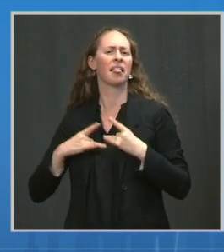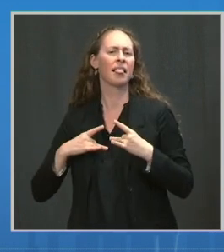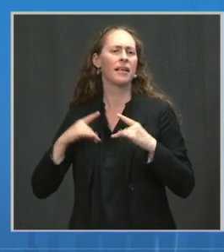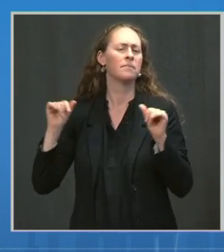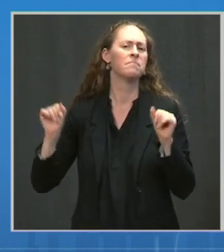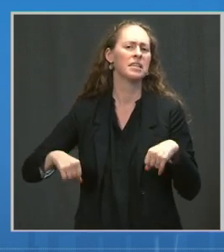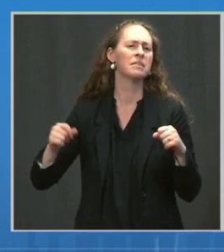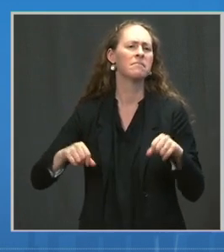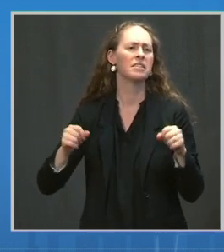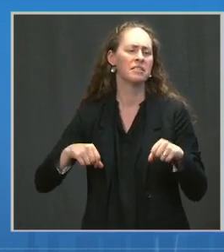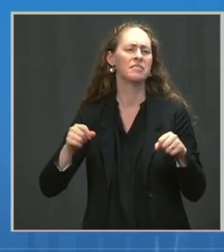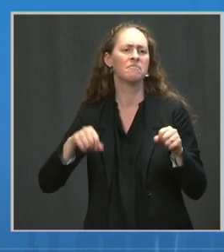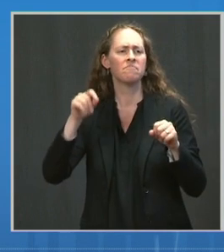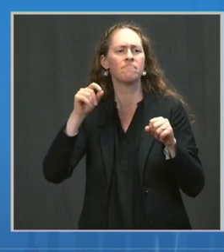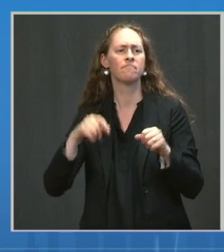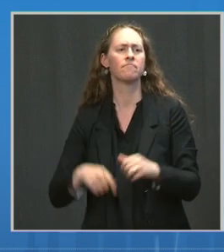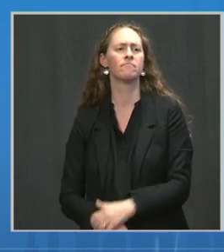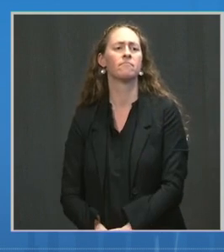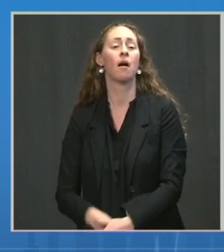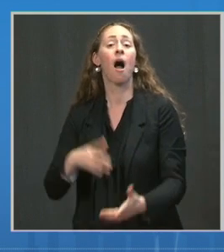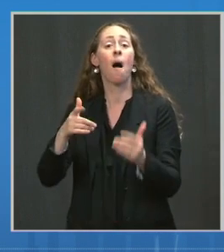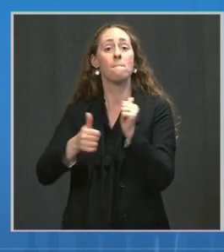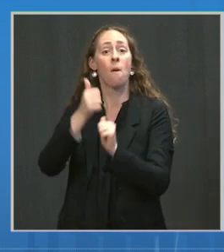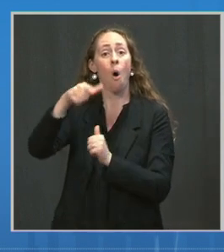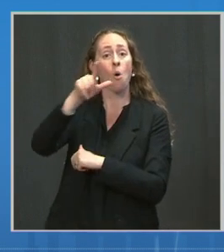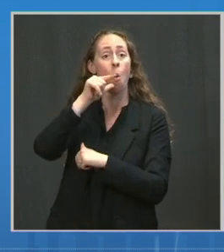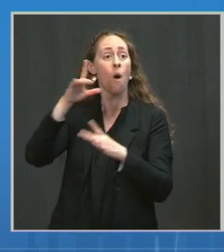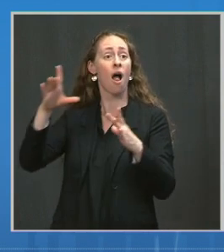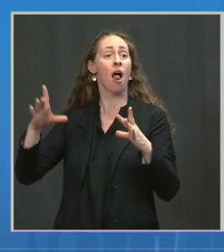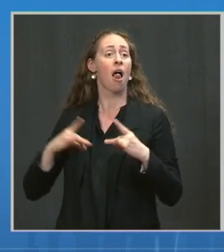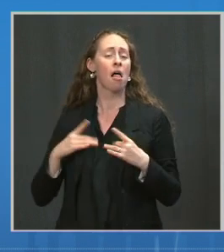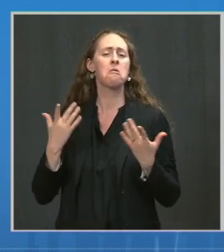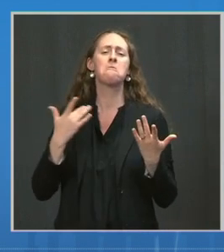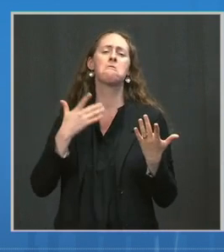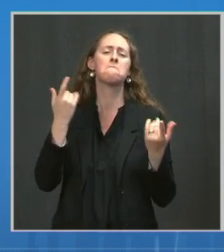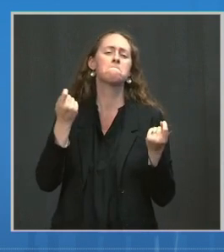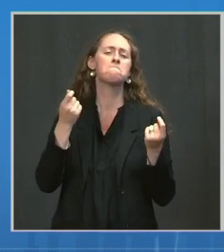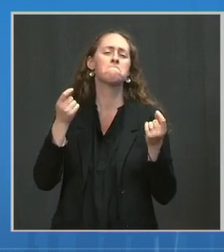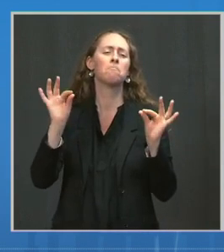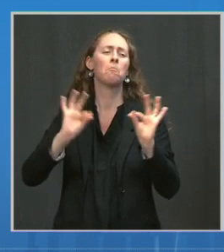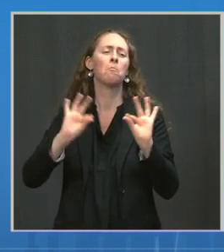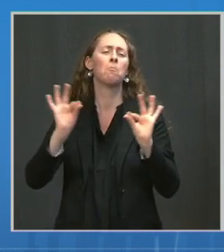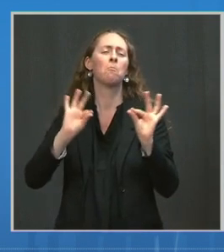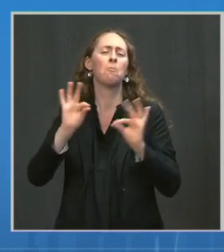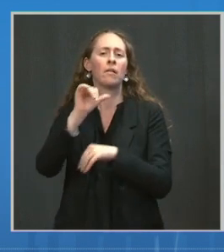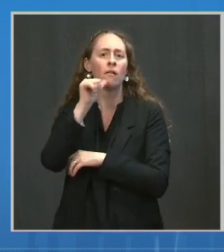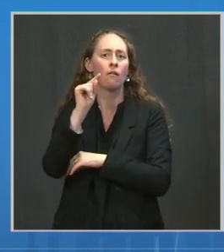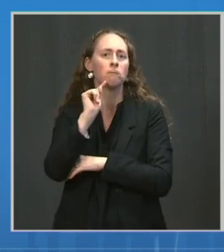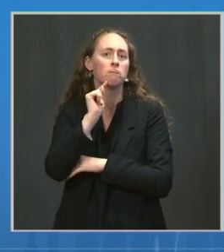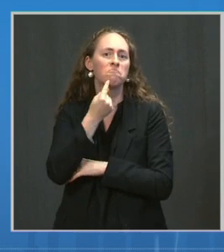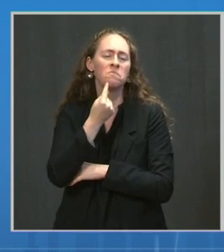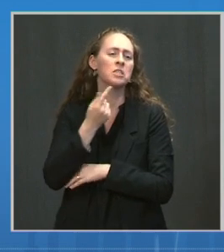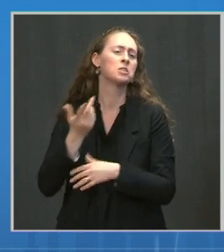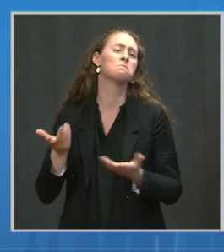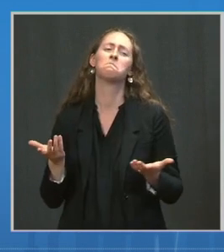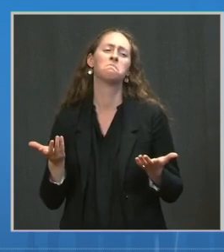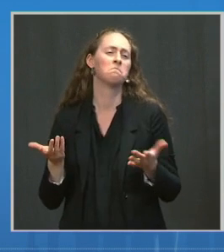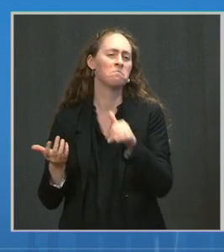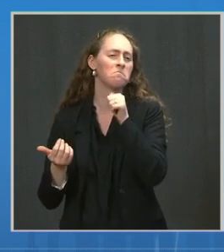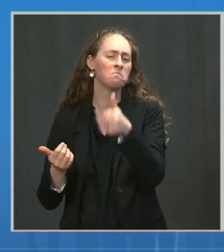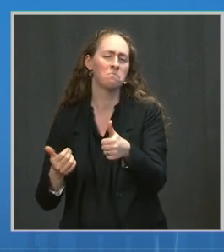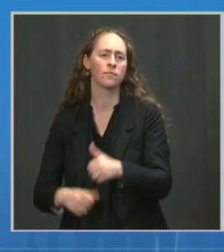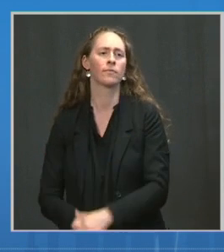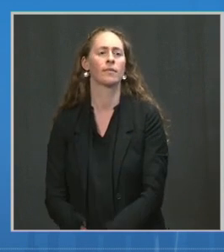are going to be asymptomatic or mild. And we know that. We've already seen that from the experience in